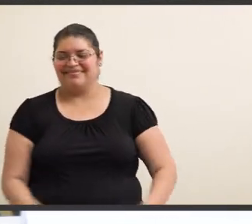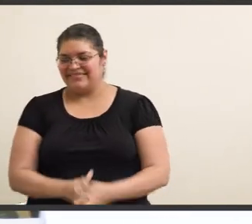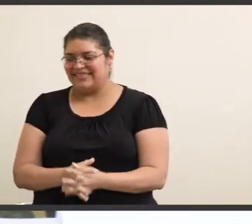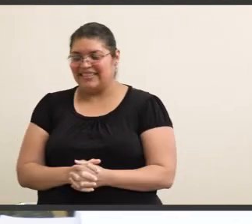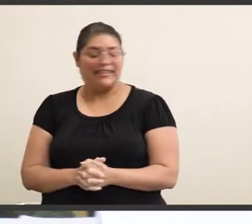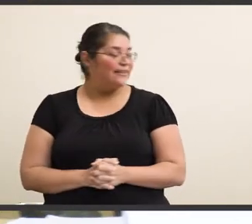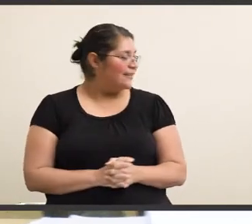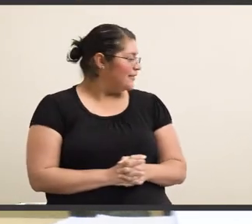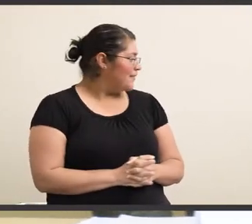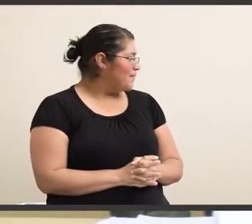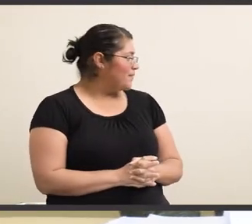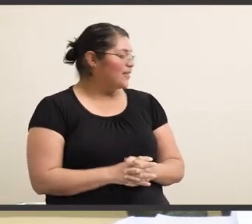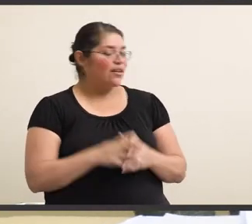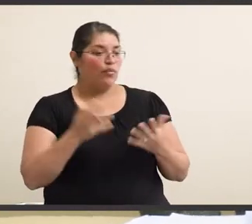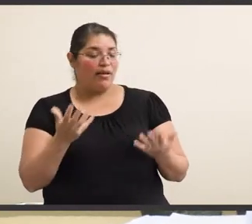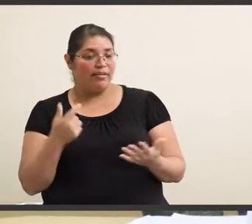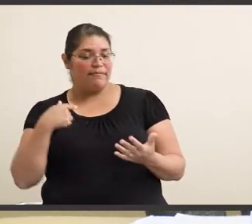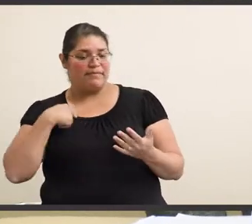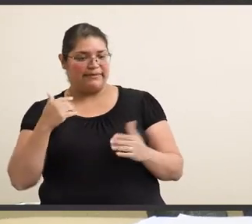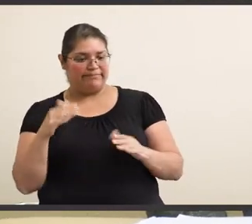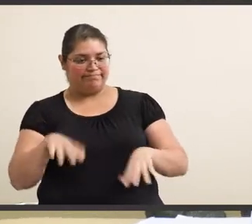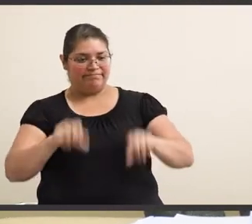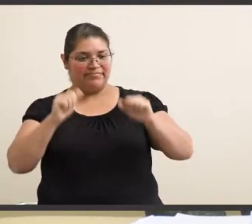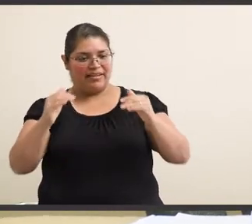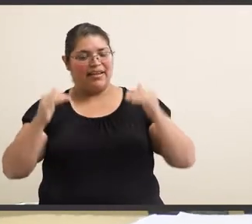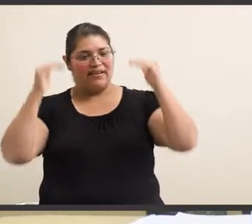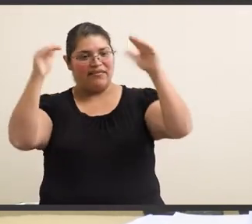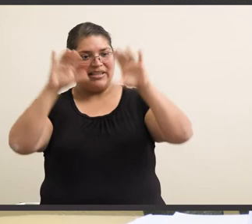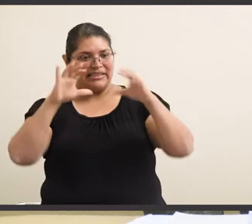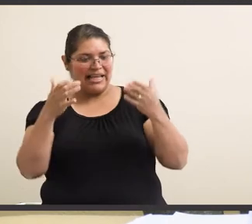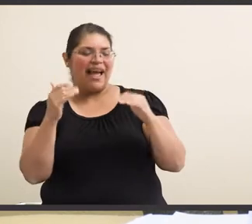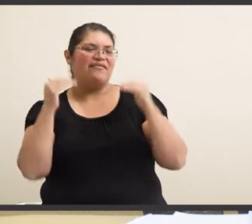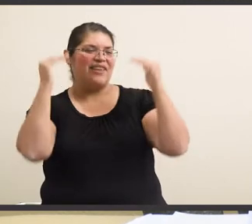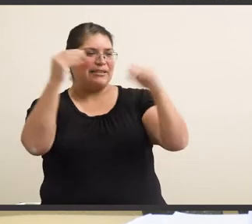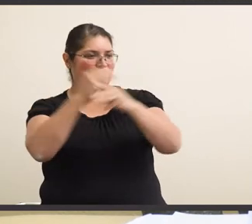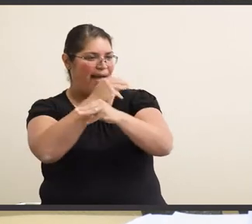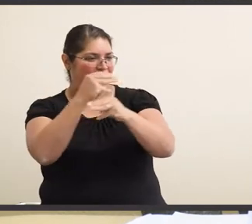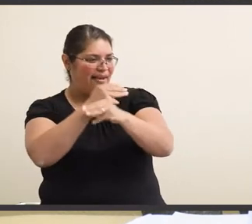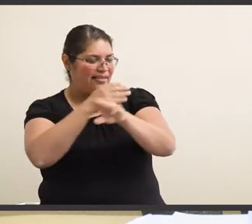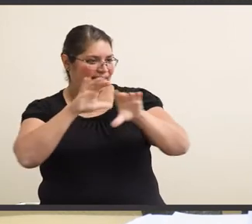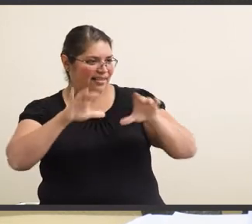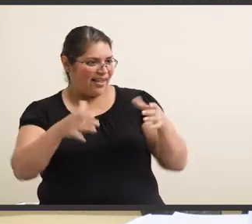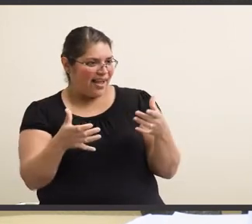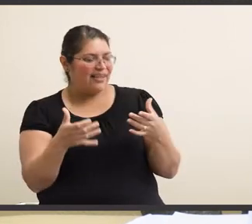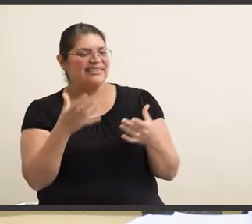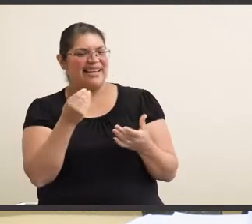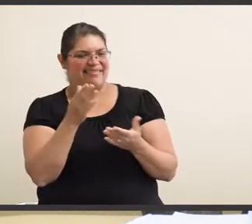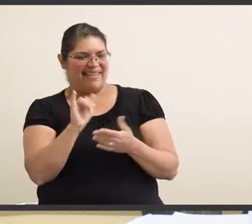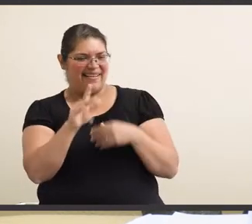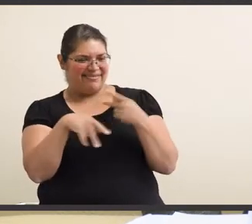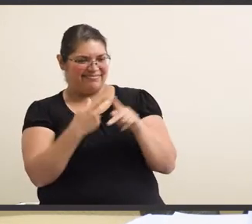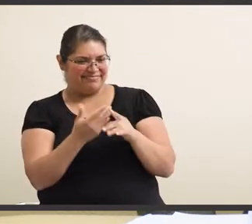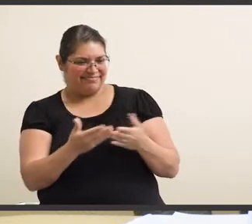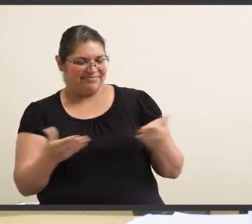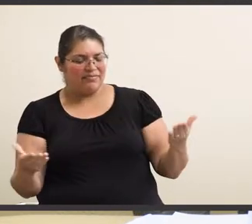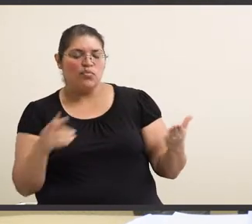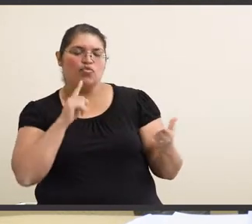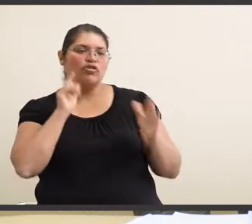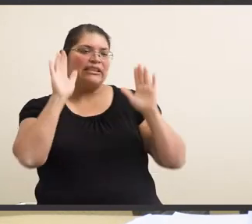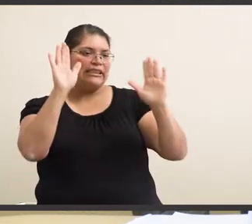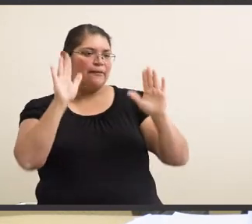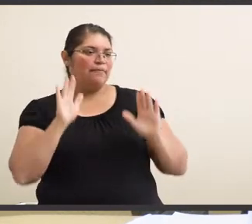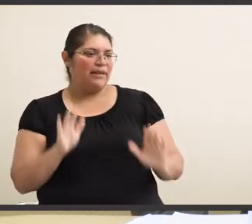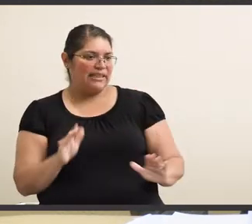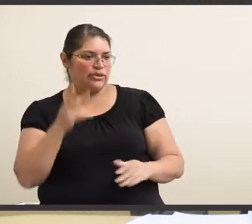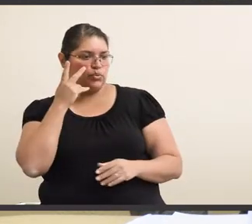Well, taking advanced classes, like advanced math classes, and things like that. It's amazing to